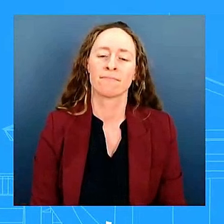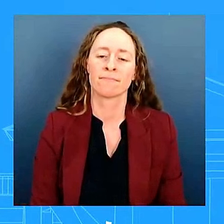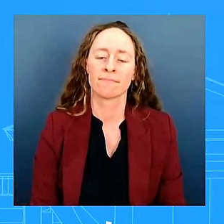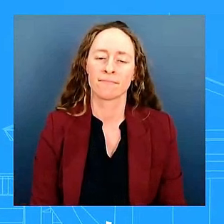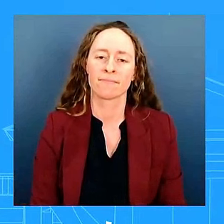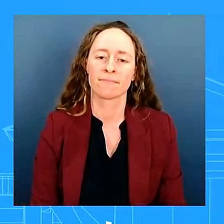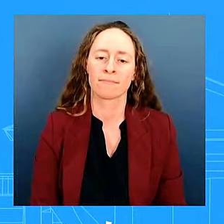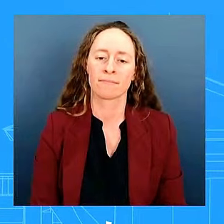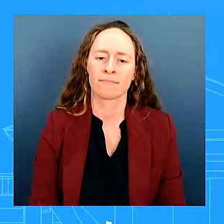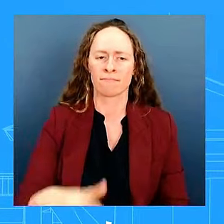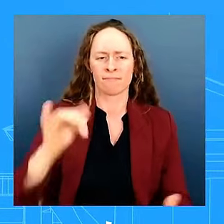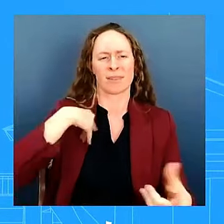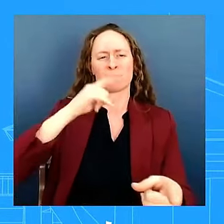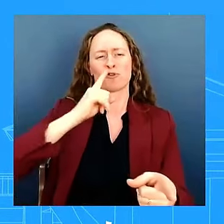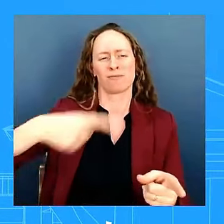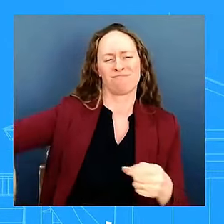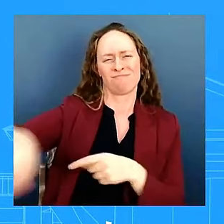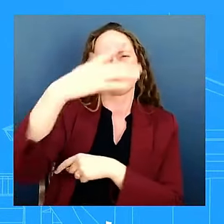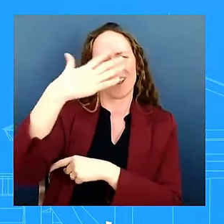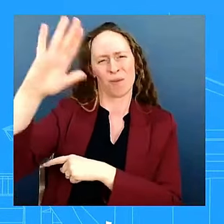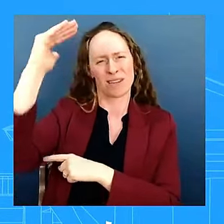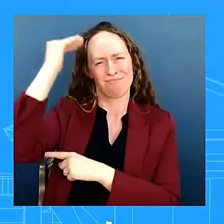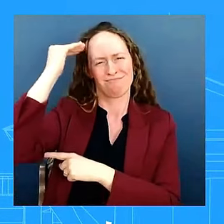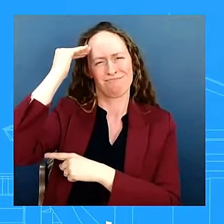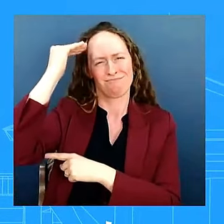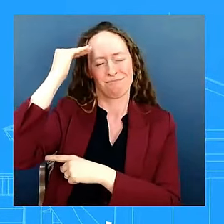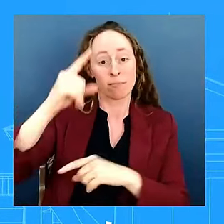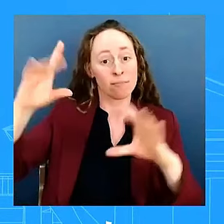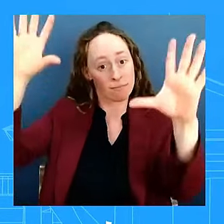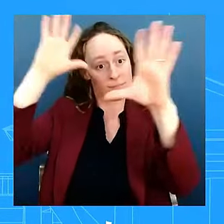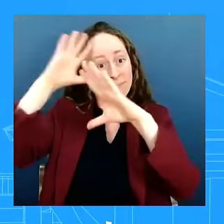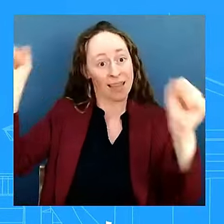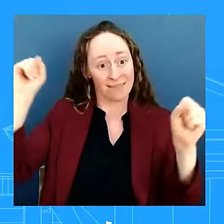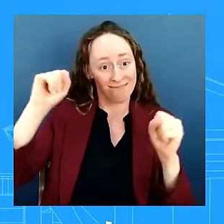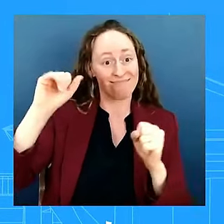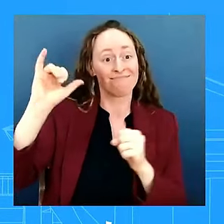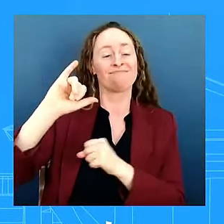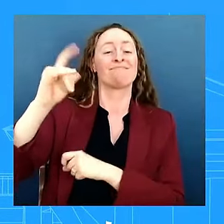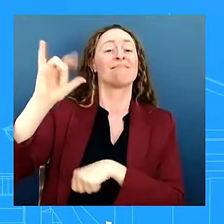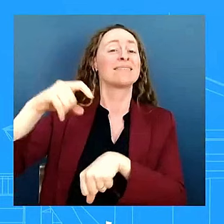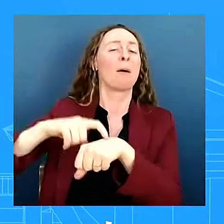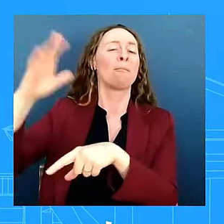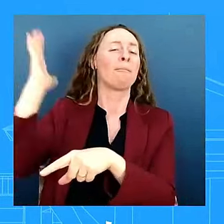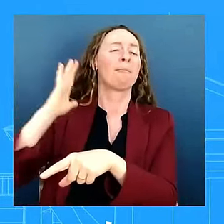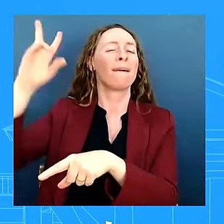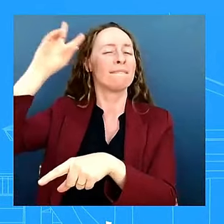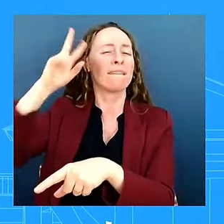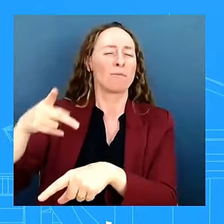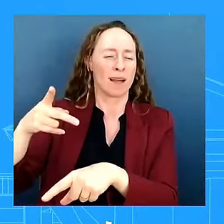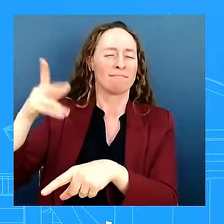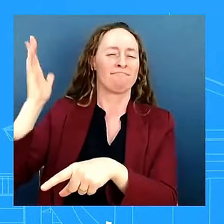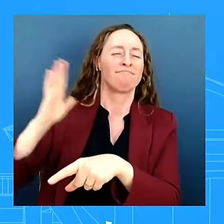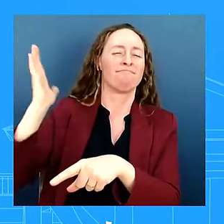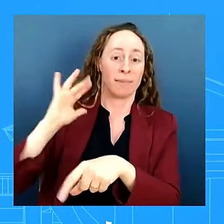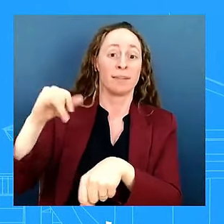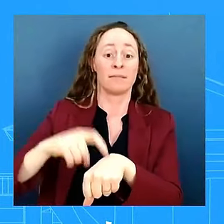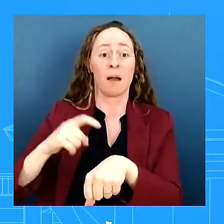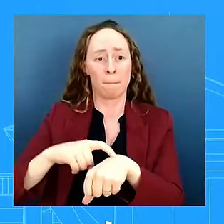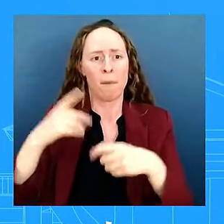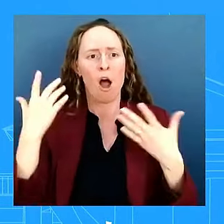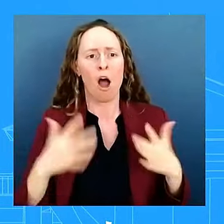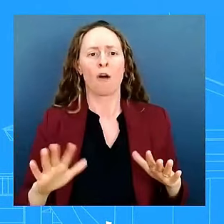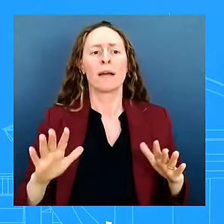during his time as vice president president biden's approach to foreign policy in the western hemisphere has been based on his belief